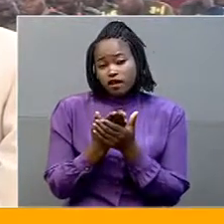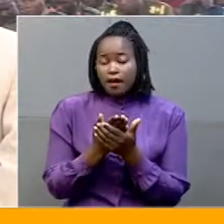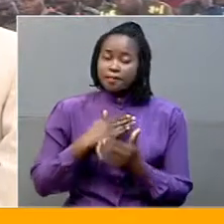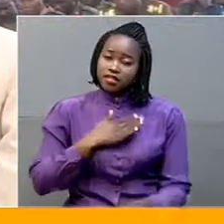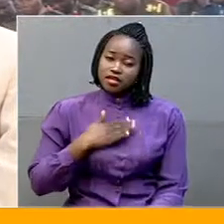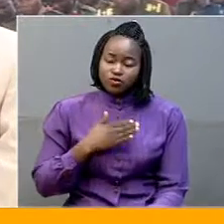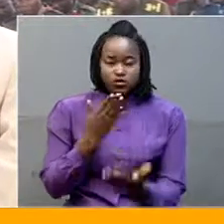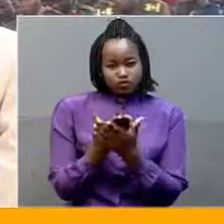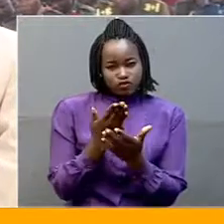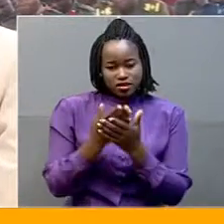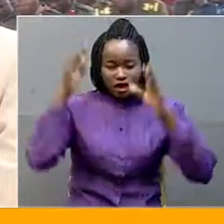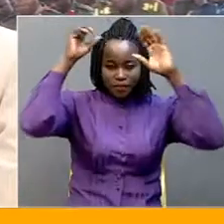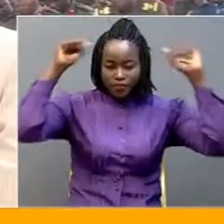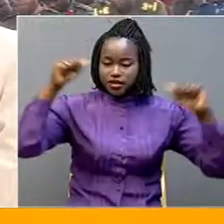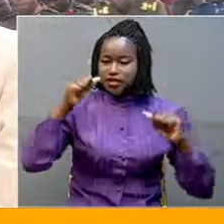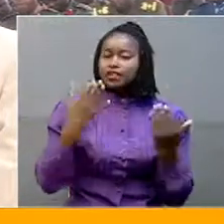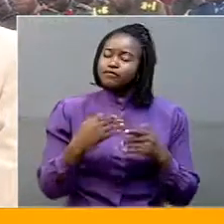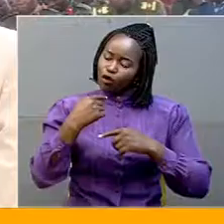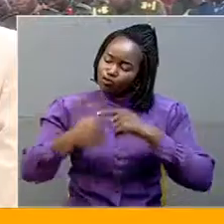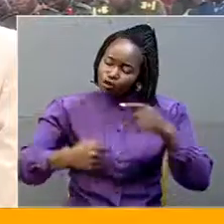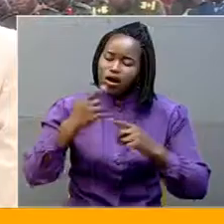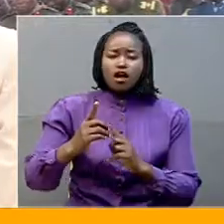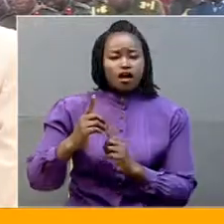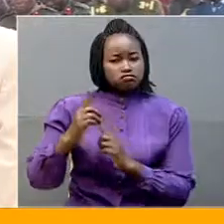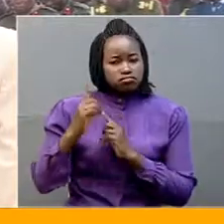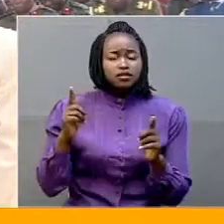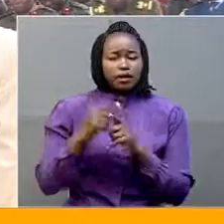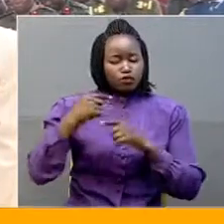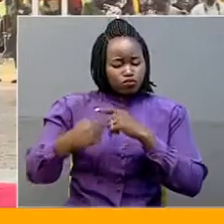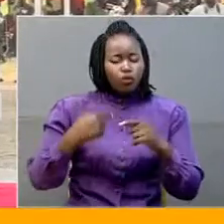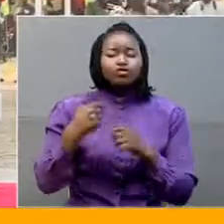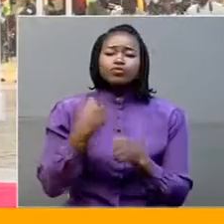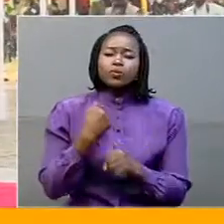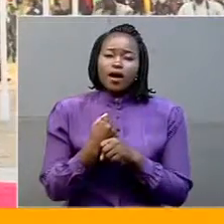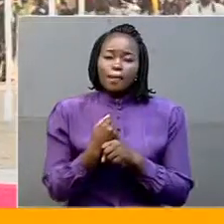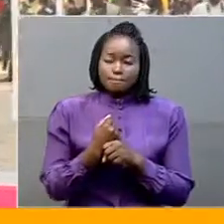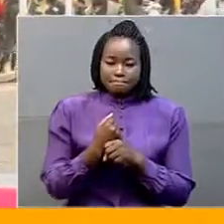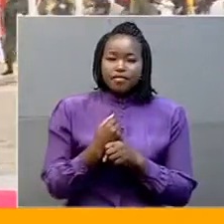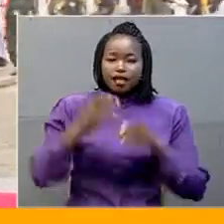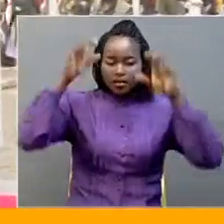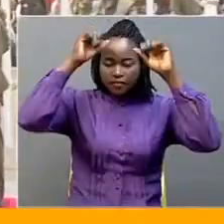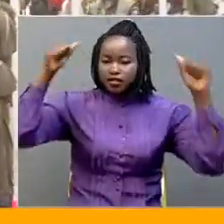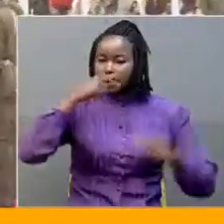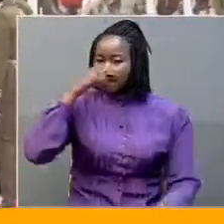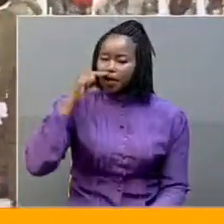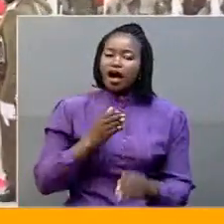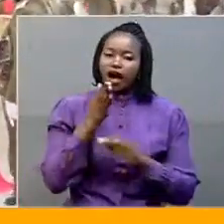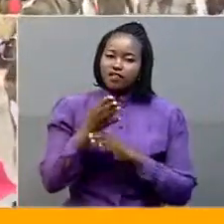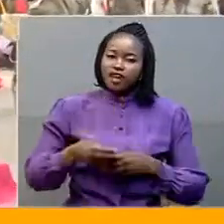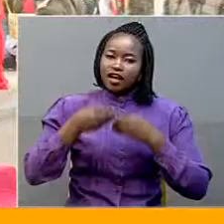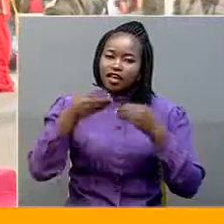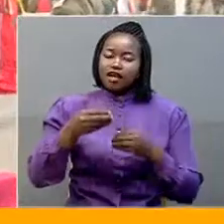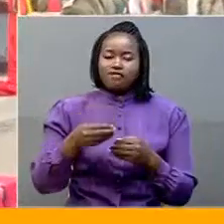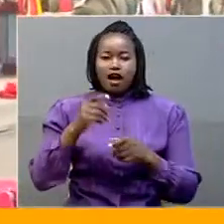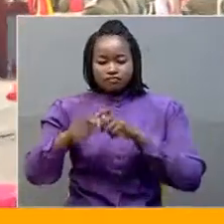go ahead. Double that effort, please. President Msevini later presented awards to Officer